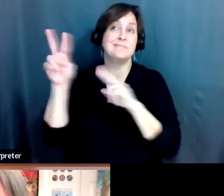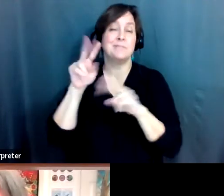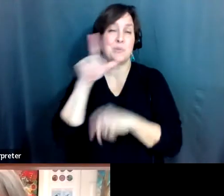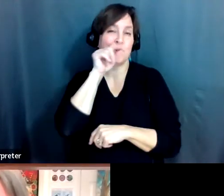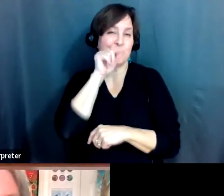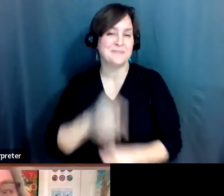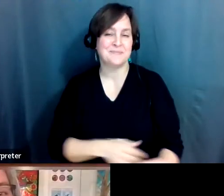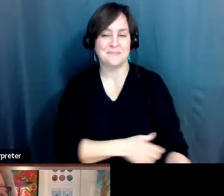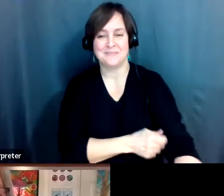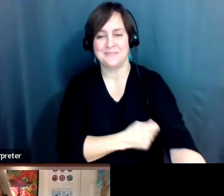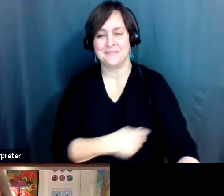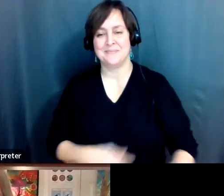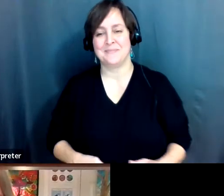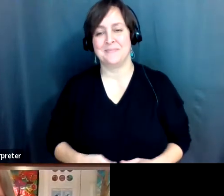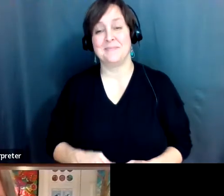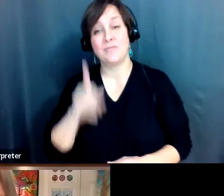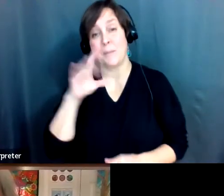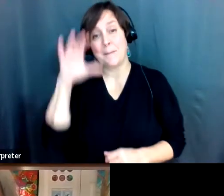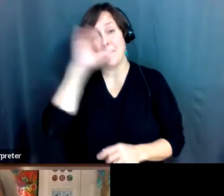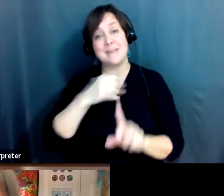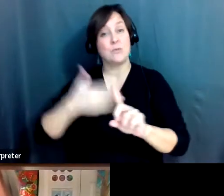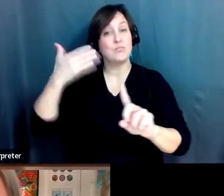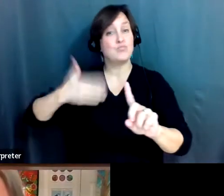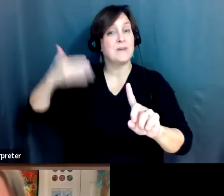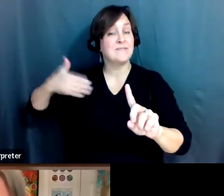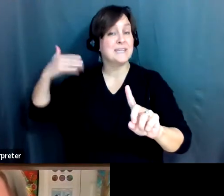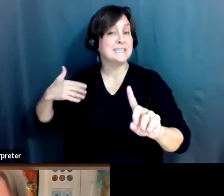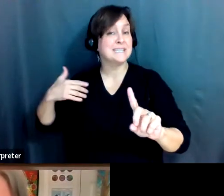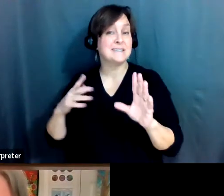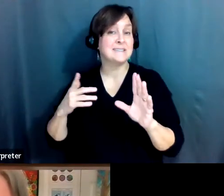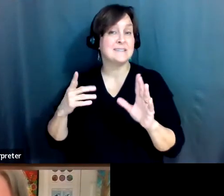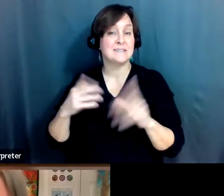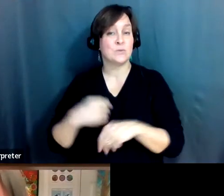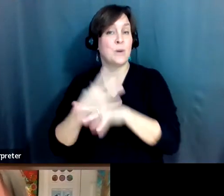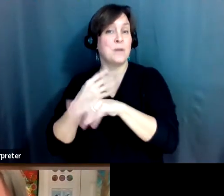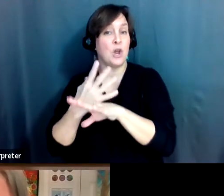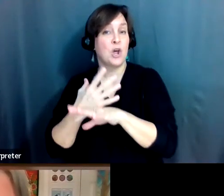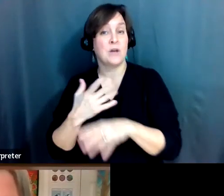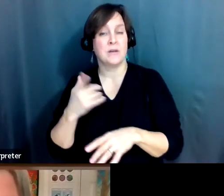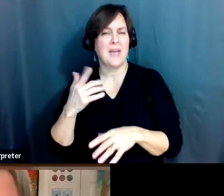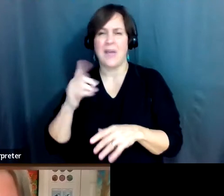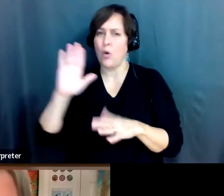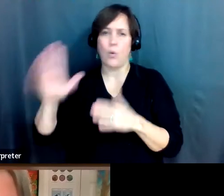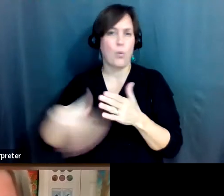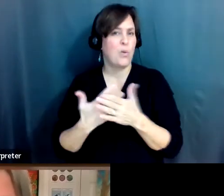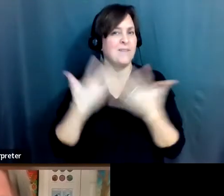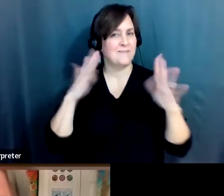If you have missed any of these previous episodes in this BirdAbility Birders series, they are all up on the